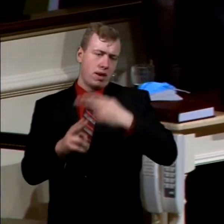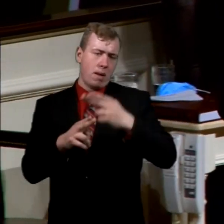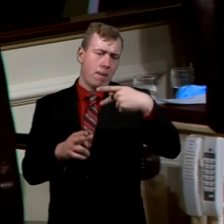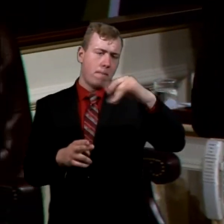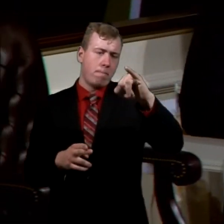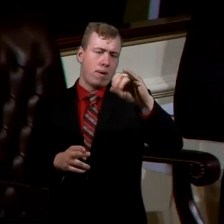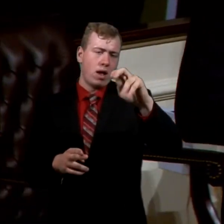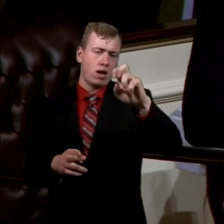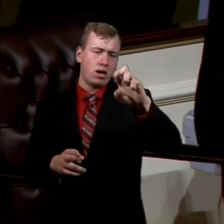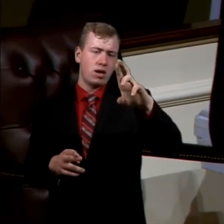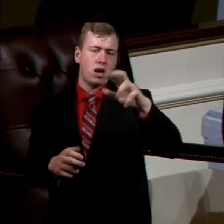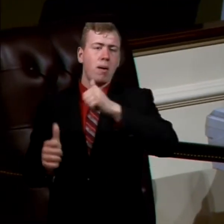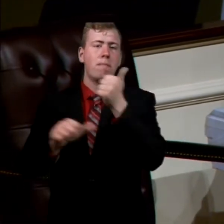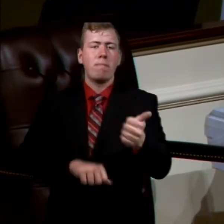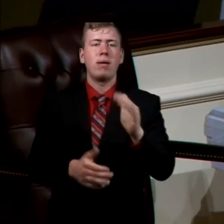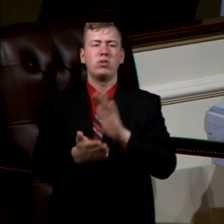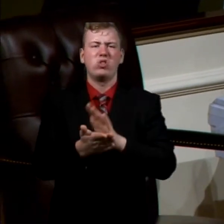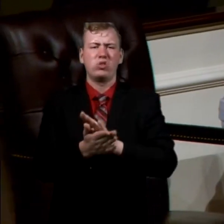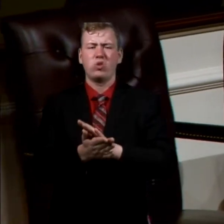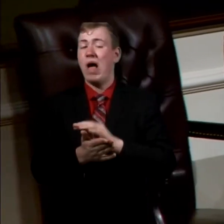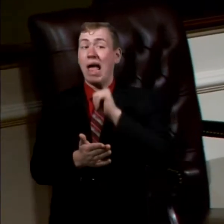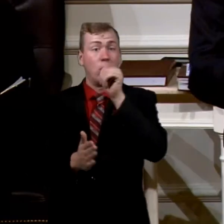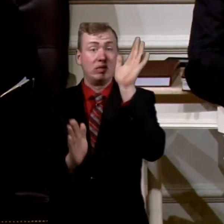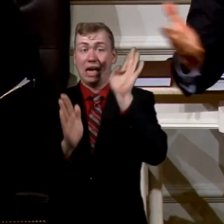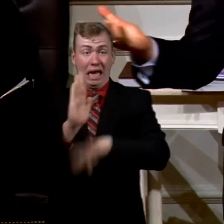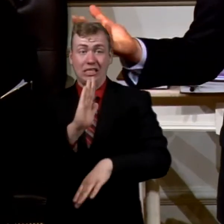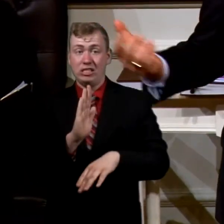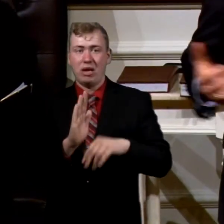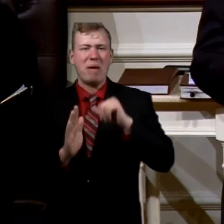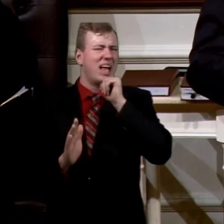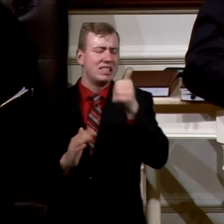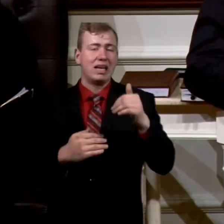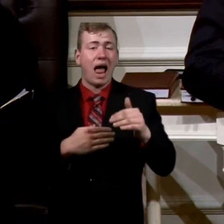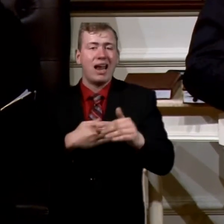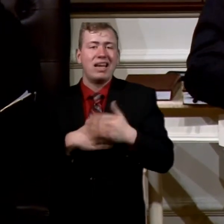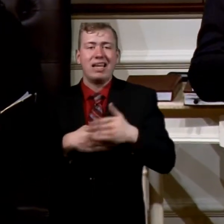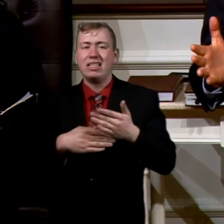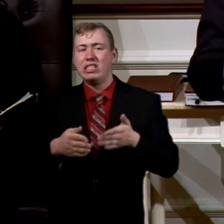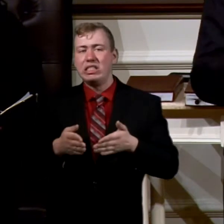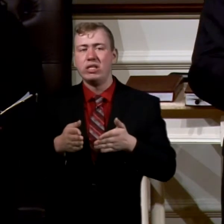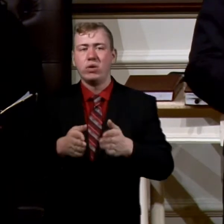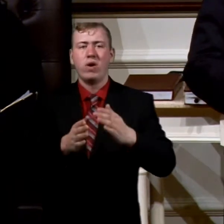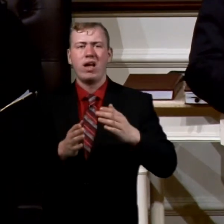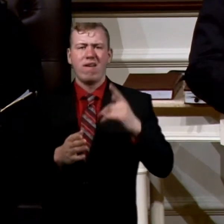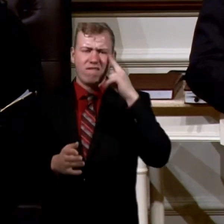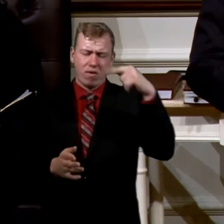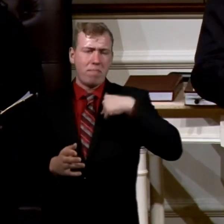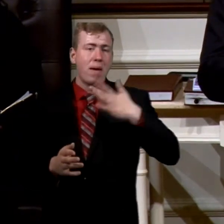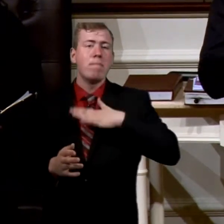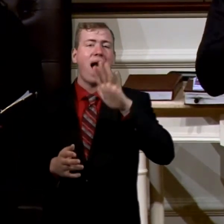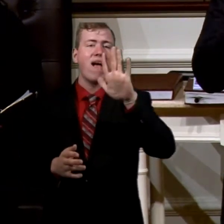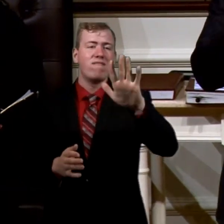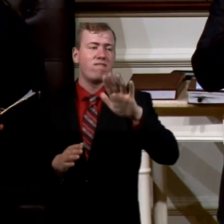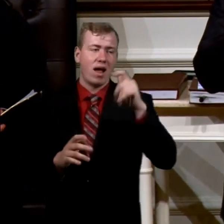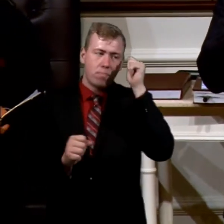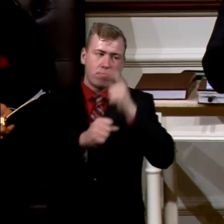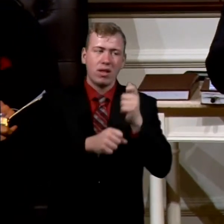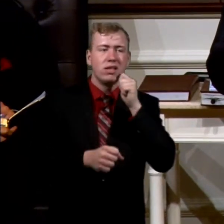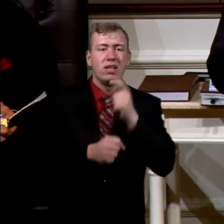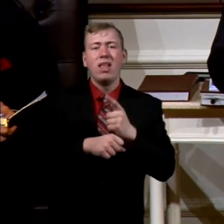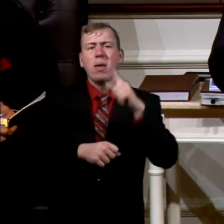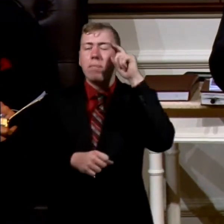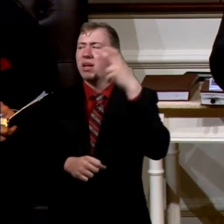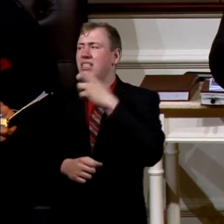in the Pioneer Baptist School. And no cheap tuition, no easy way for me and my five siblings. You know why? They love me.